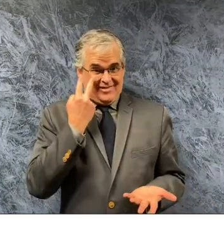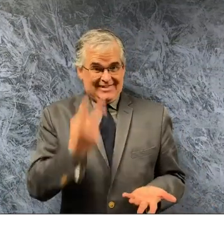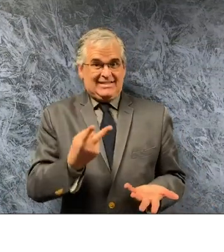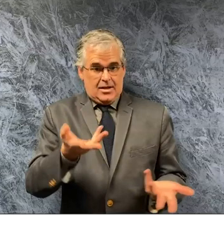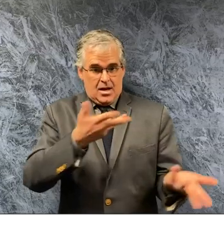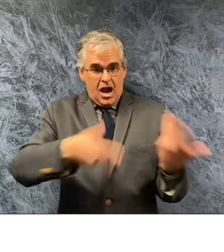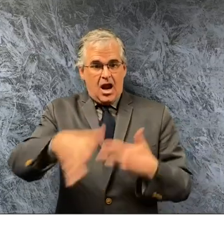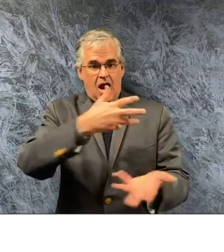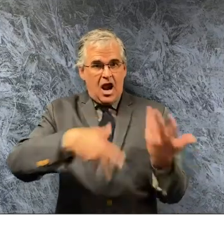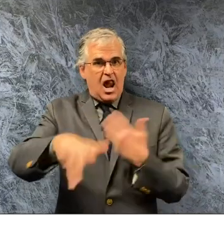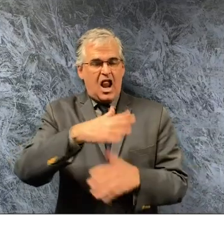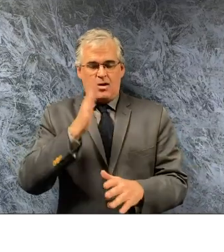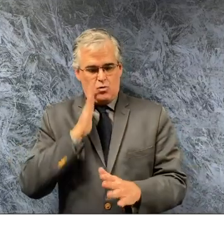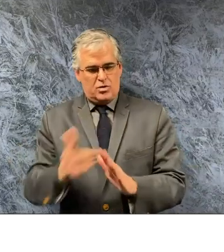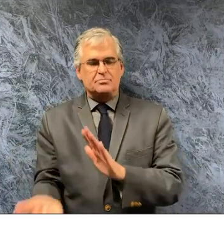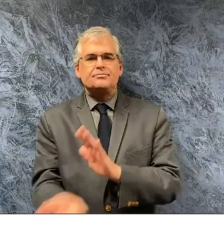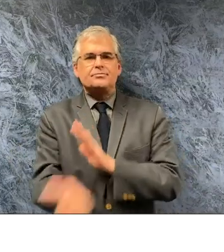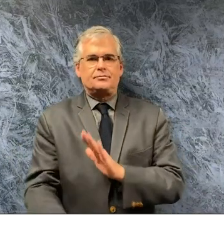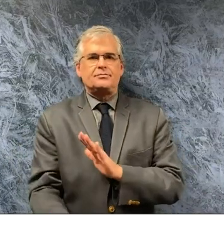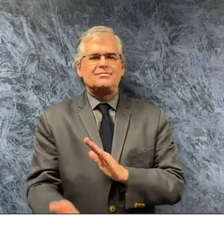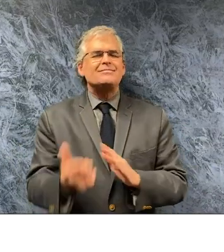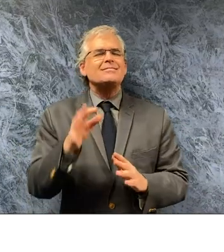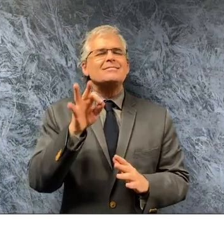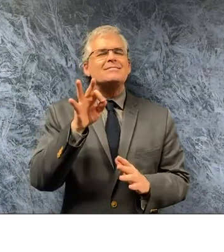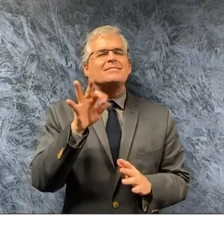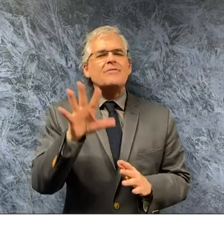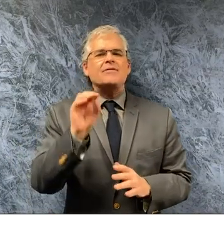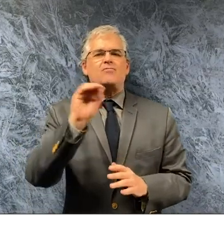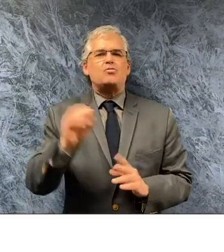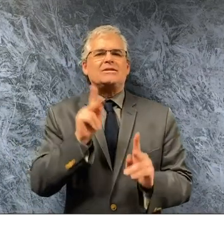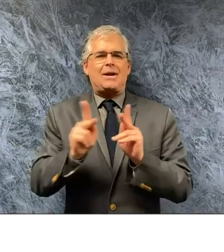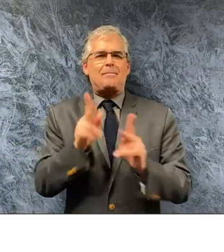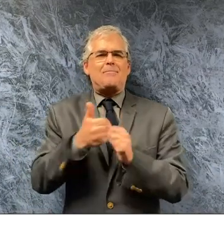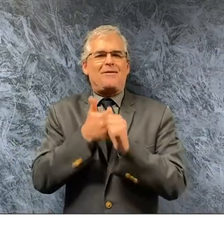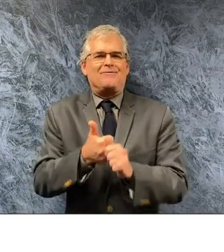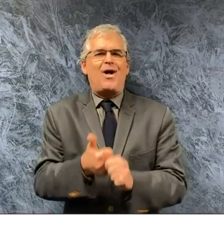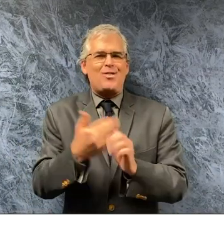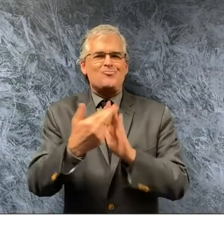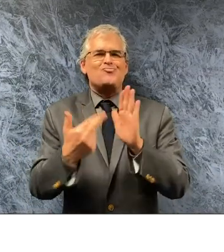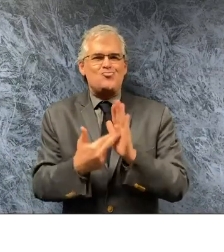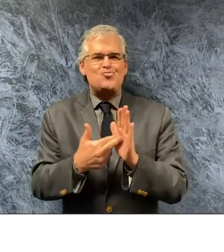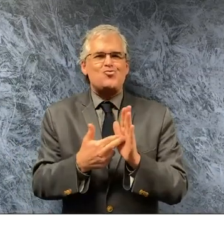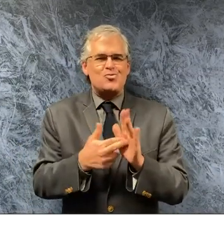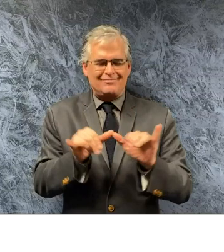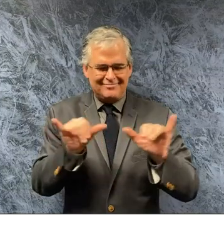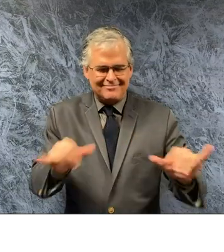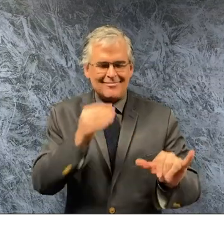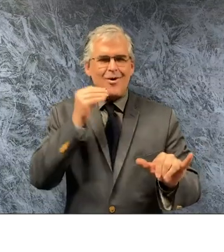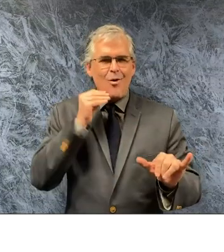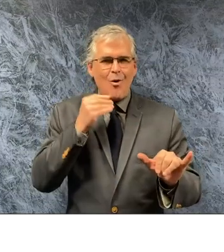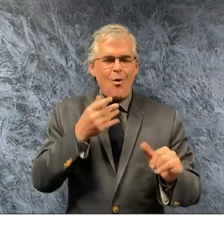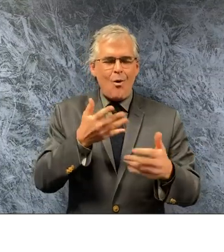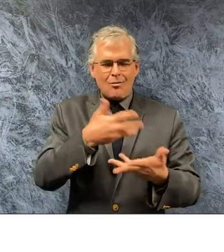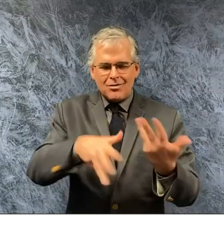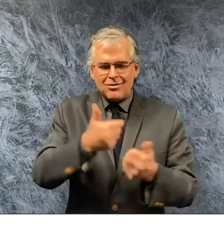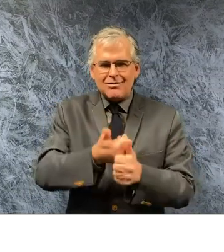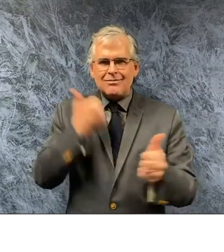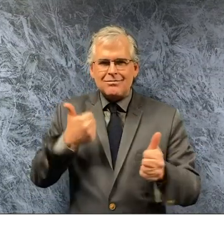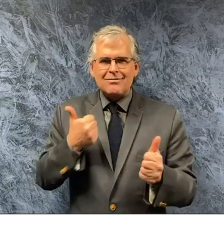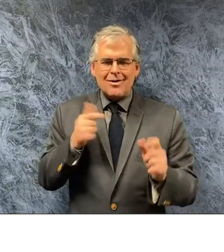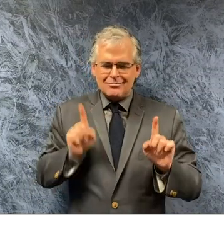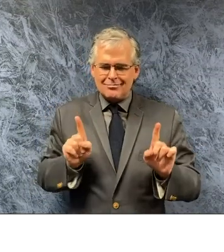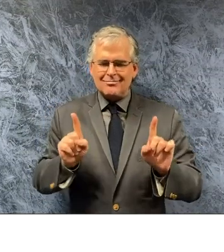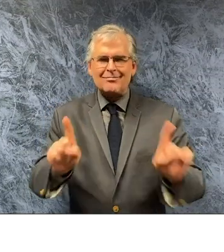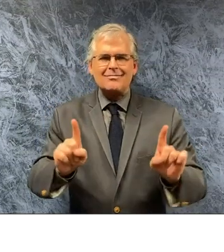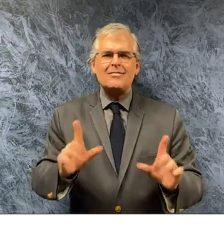following these rules i'll give you that and i applaud them for that i thank them for that they're saving a lot of lives that that's great